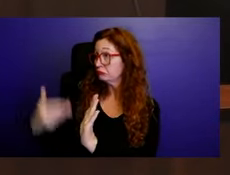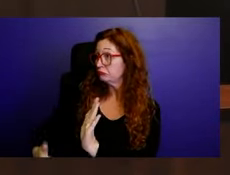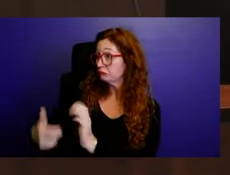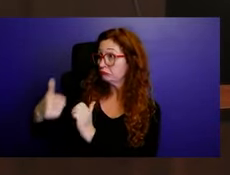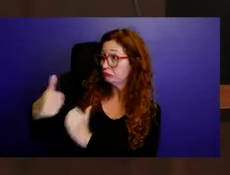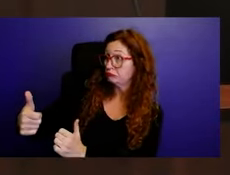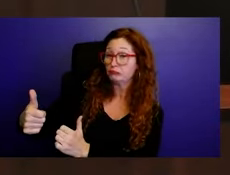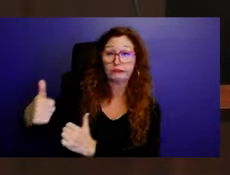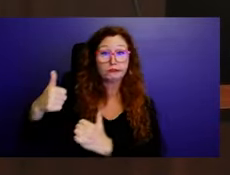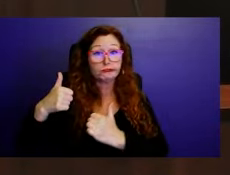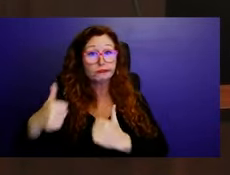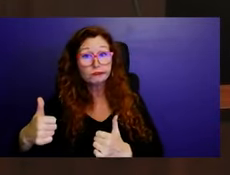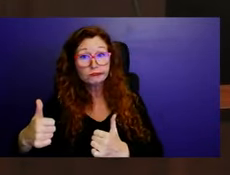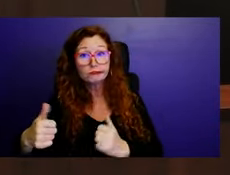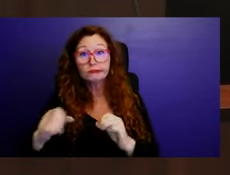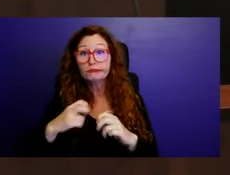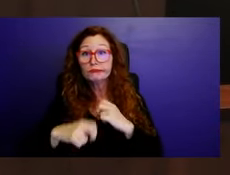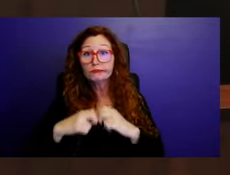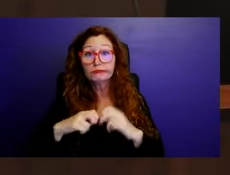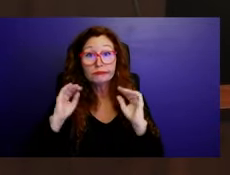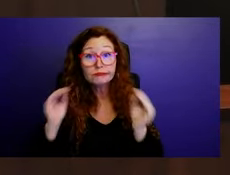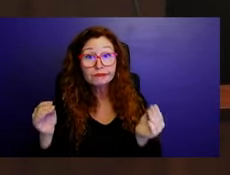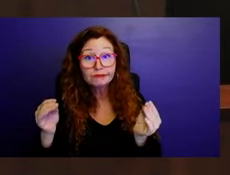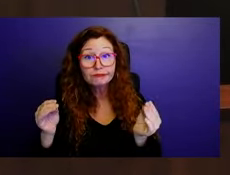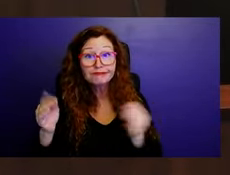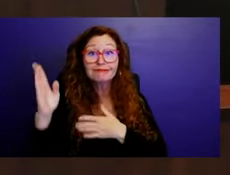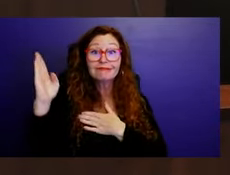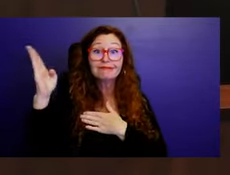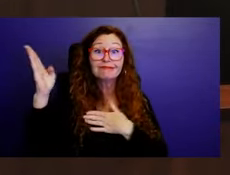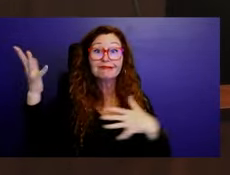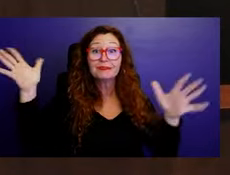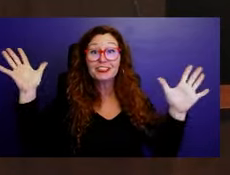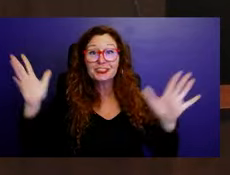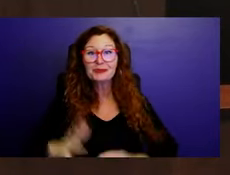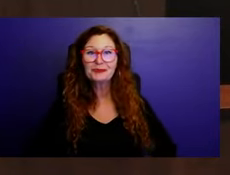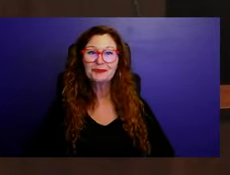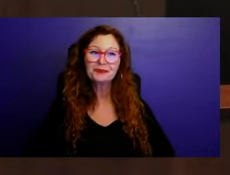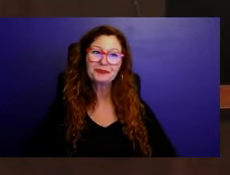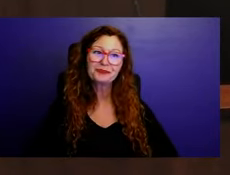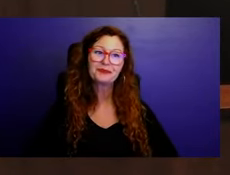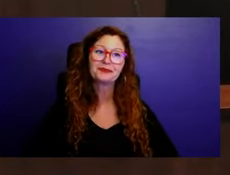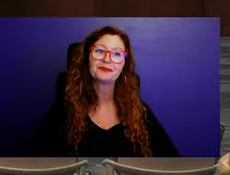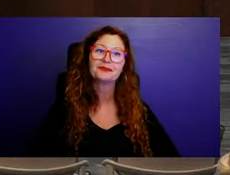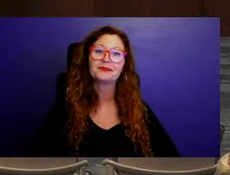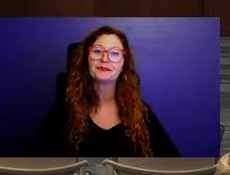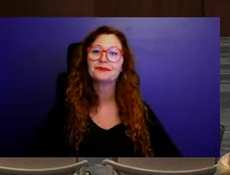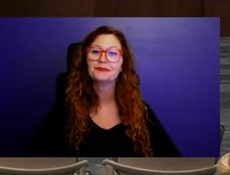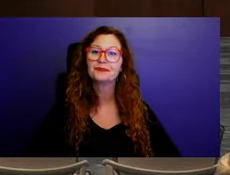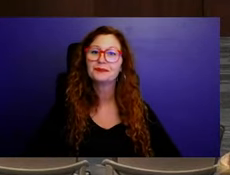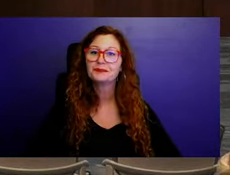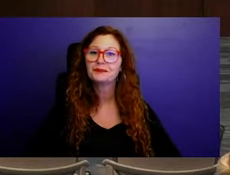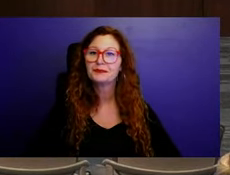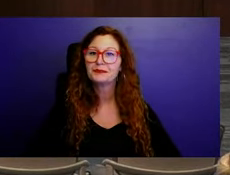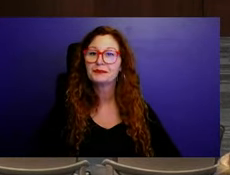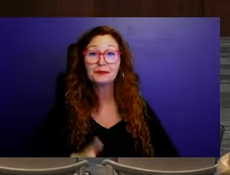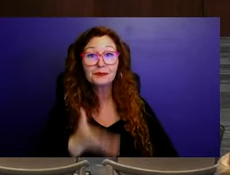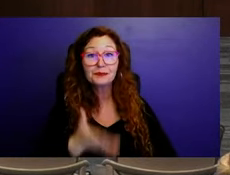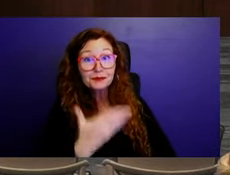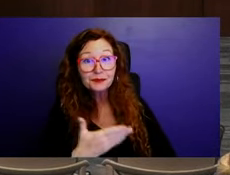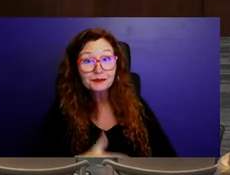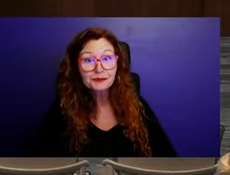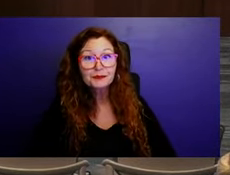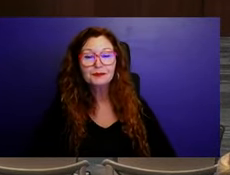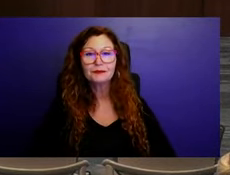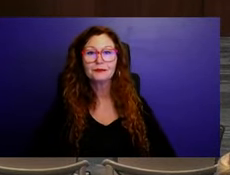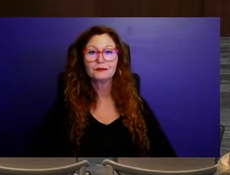there. And that, that concludes my presentation. I'm happy to answer any questions you might have. Uh, thank you. Uh, let's hear from staff first